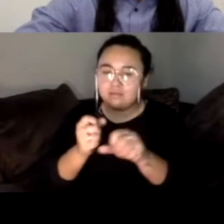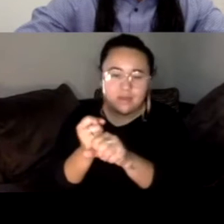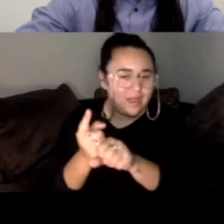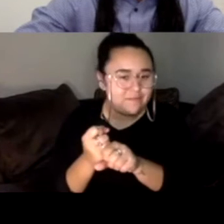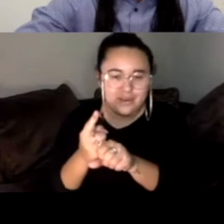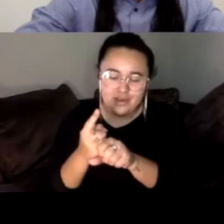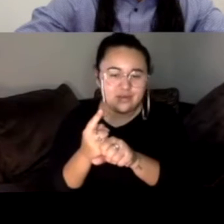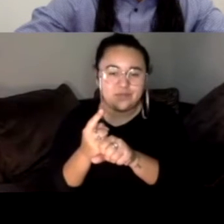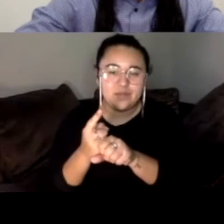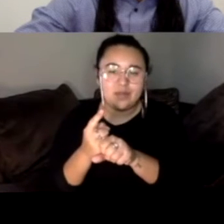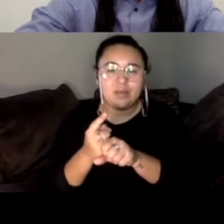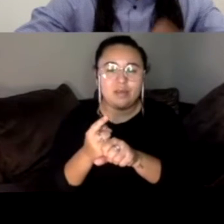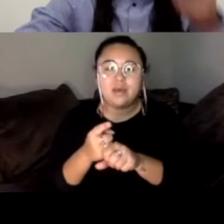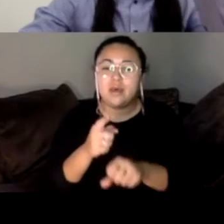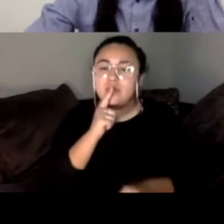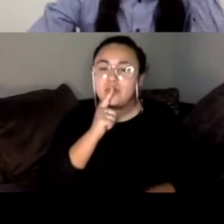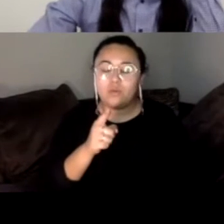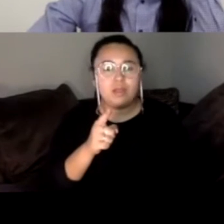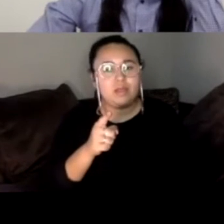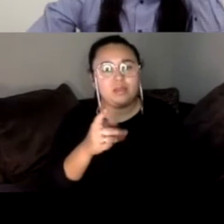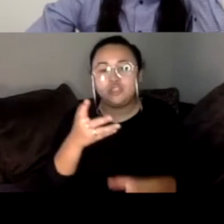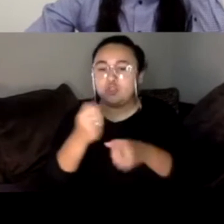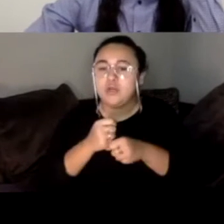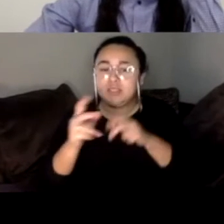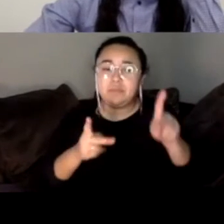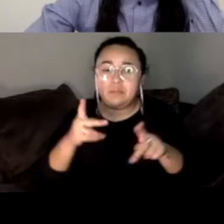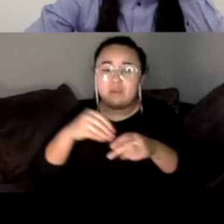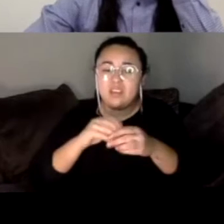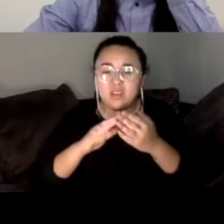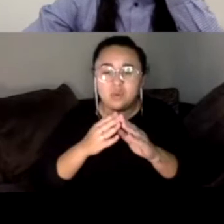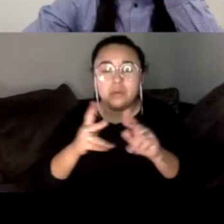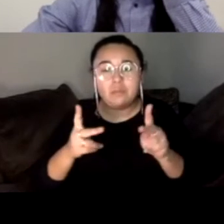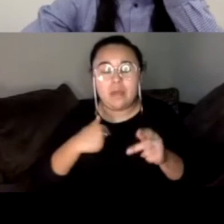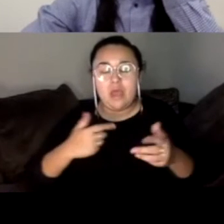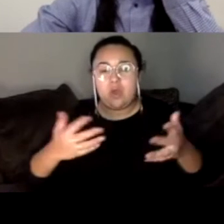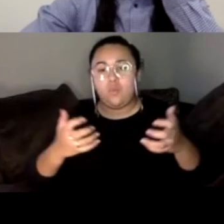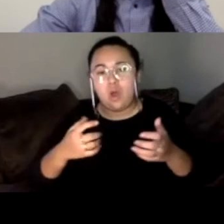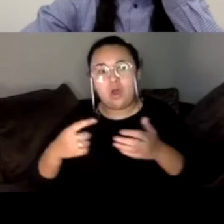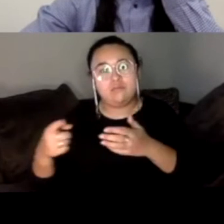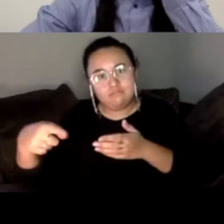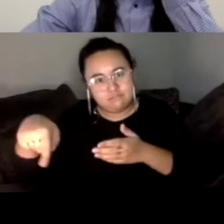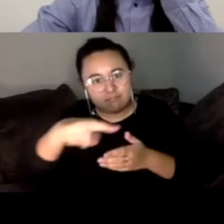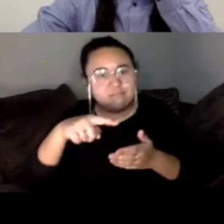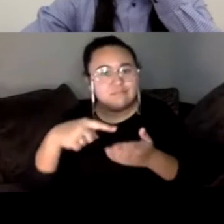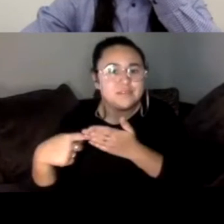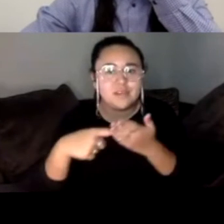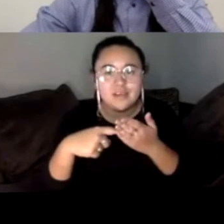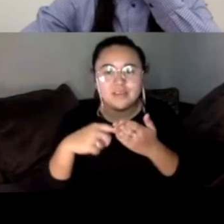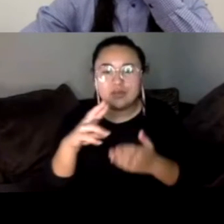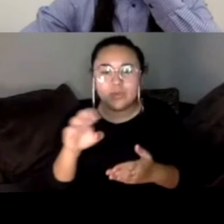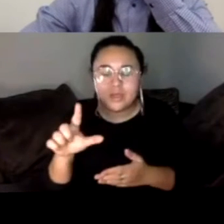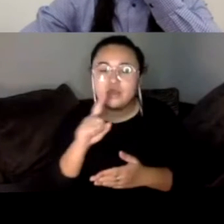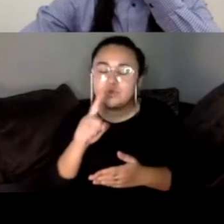trusted messengers, uh, in the community and folks that I would want to have talking about the recall. Cause again, this is a very hot button issue.